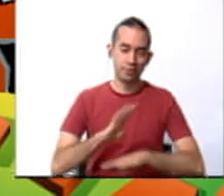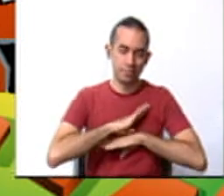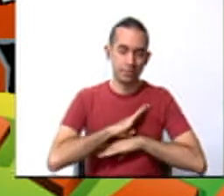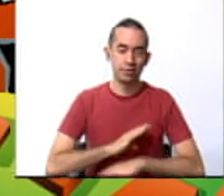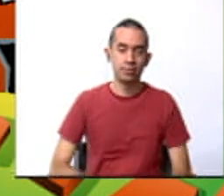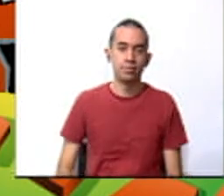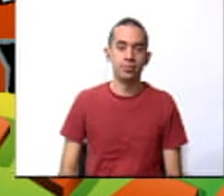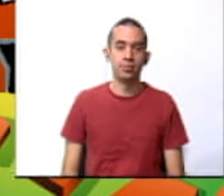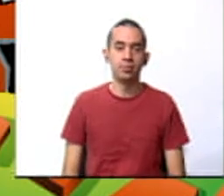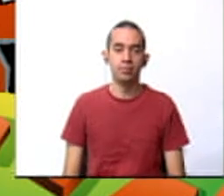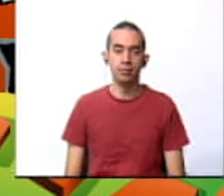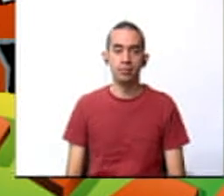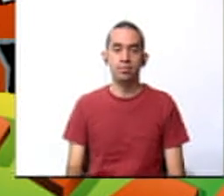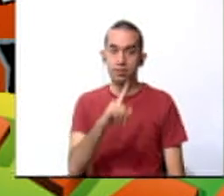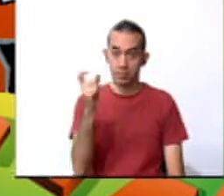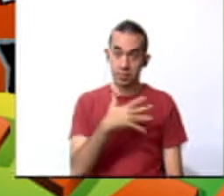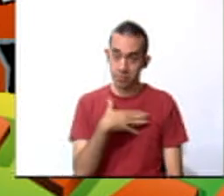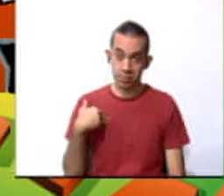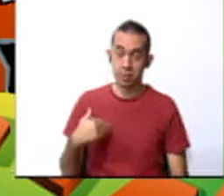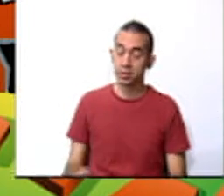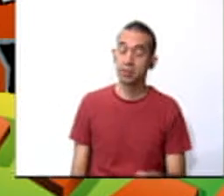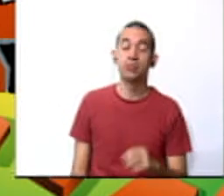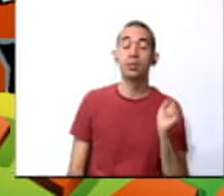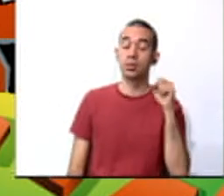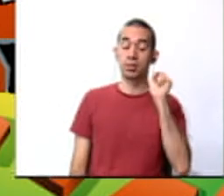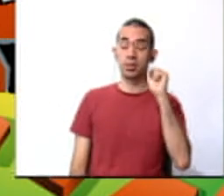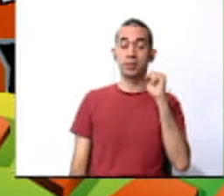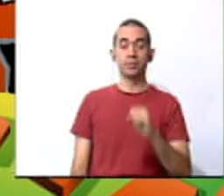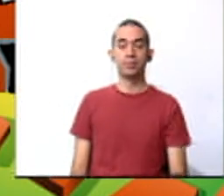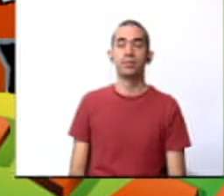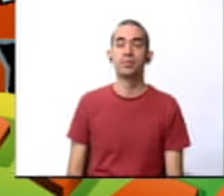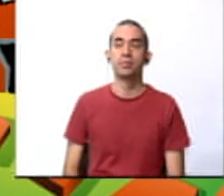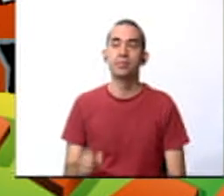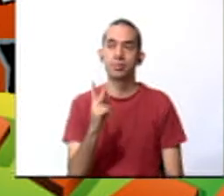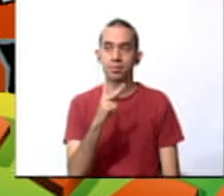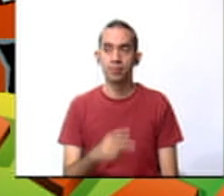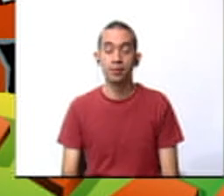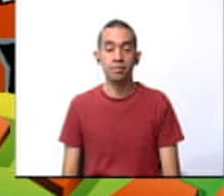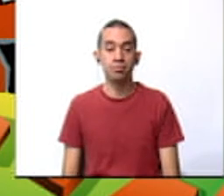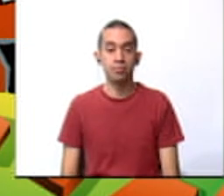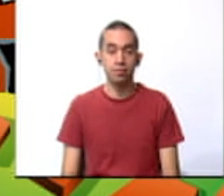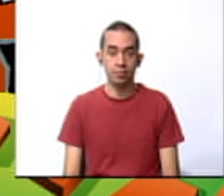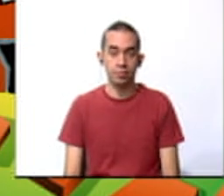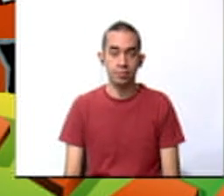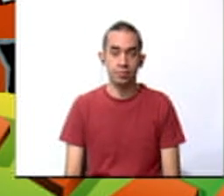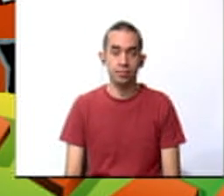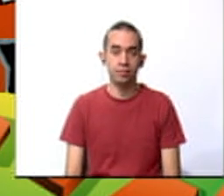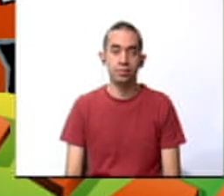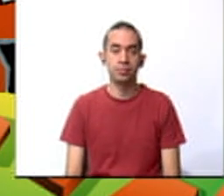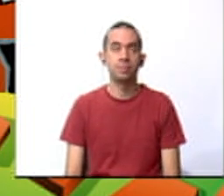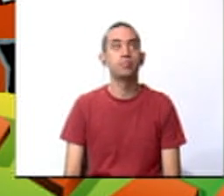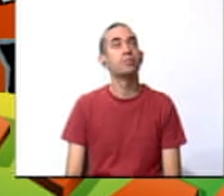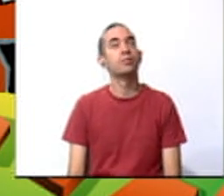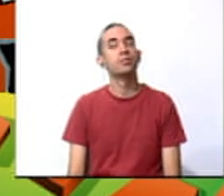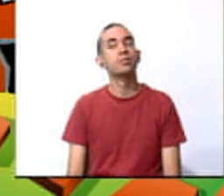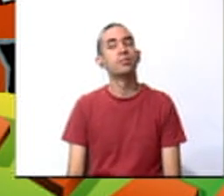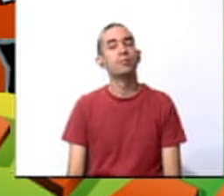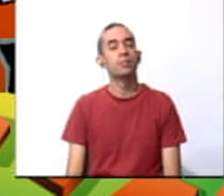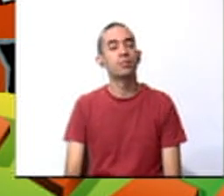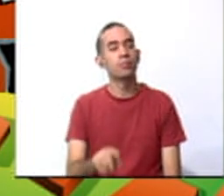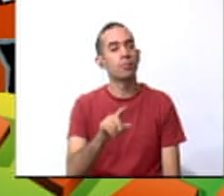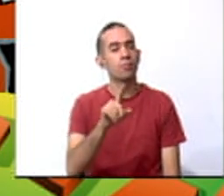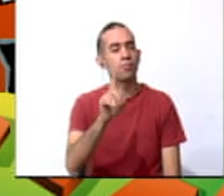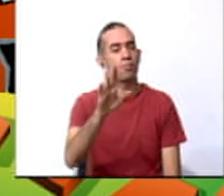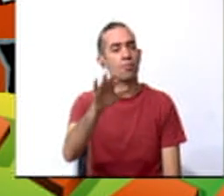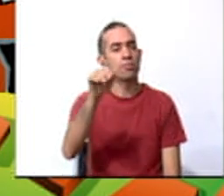Daniela, did you like the game? Yes, I did. Okay. Now, uh, do you